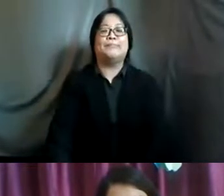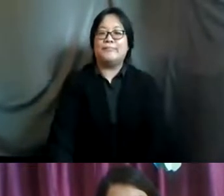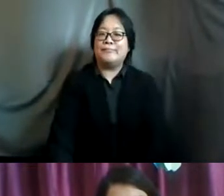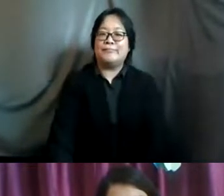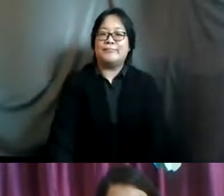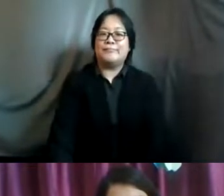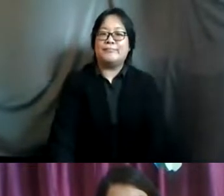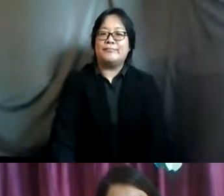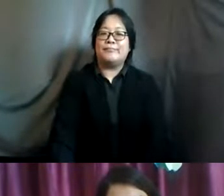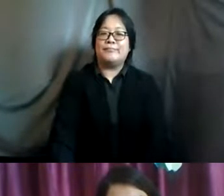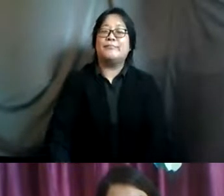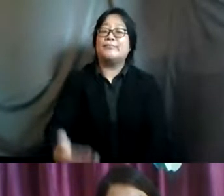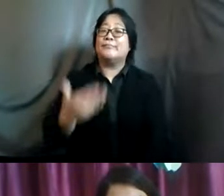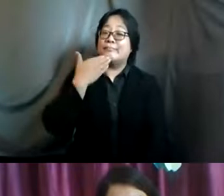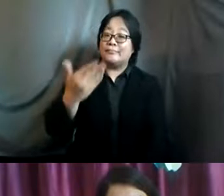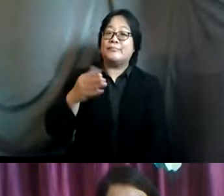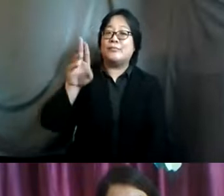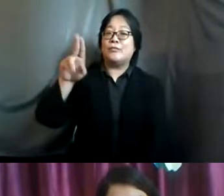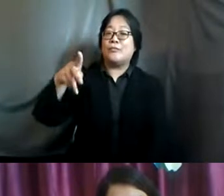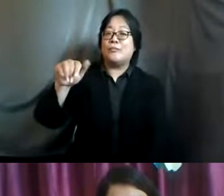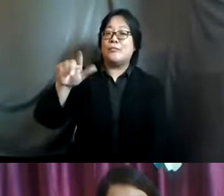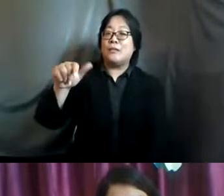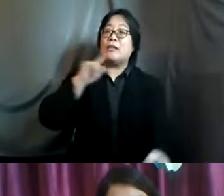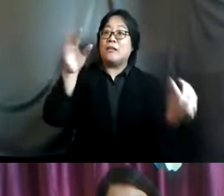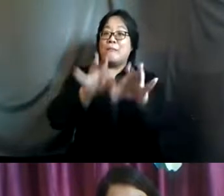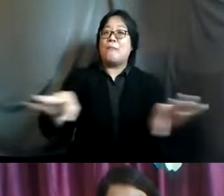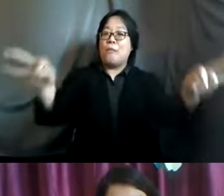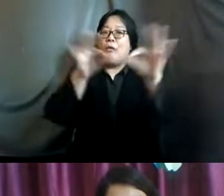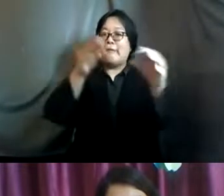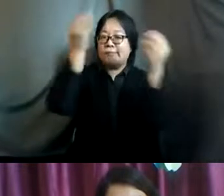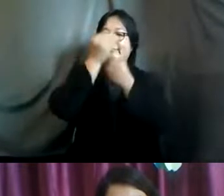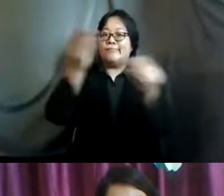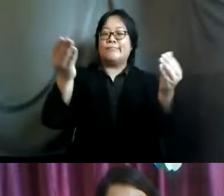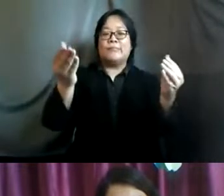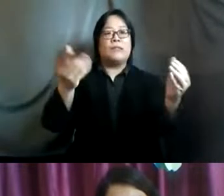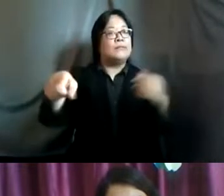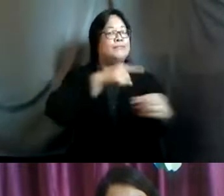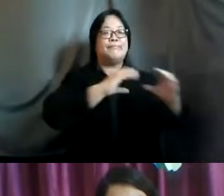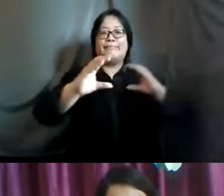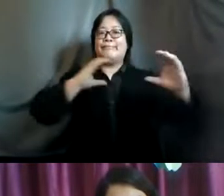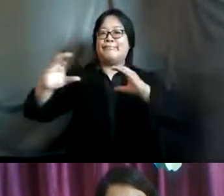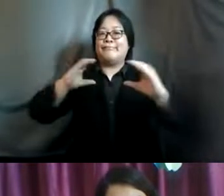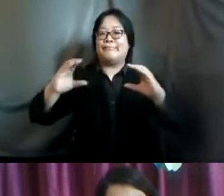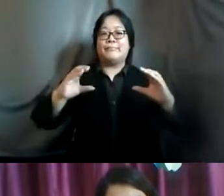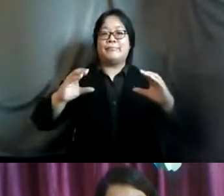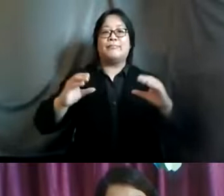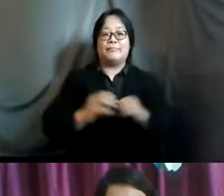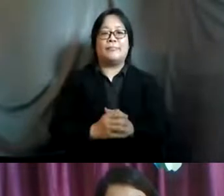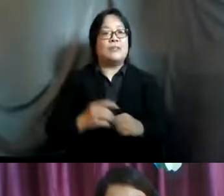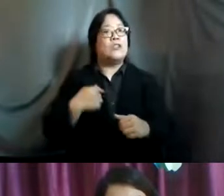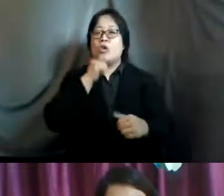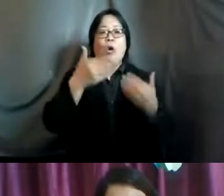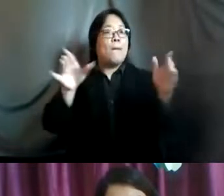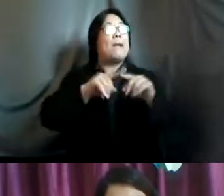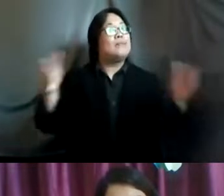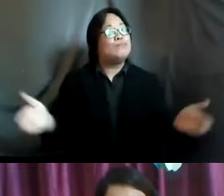absolutely um thank you so much upola i think it's very important to take recognition of the fact that channels of communication are not just open but encouraged um from